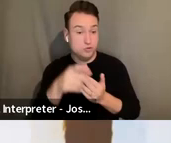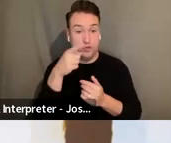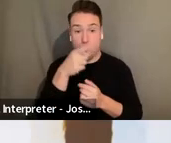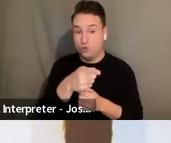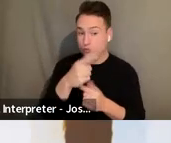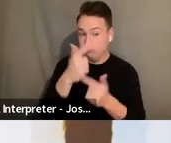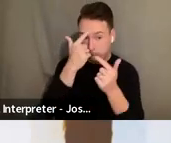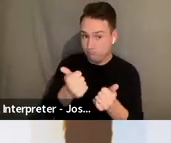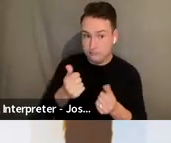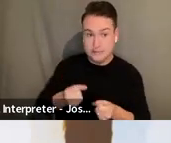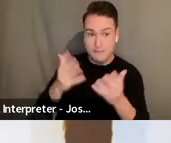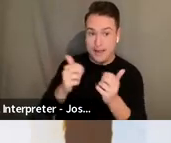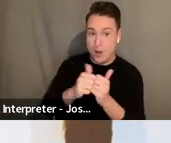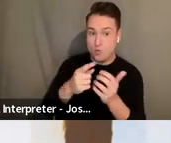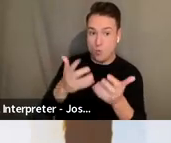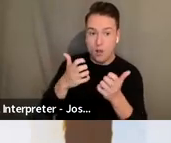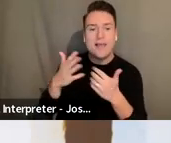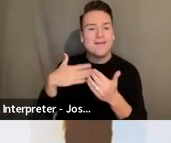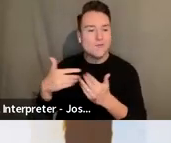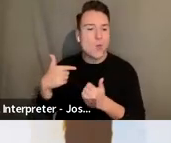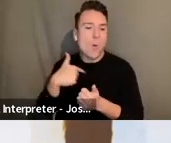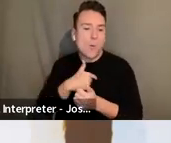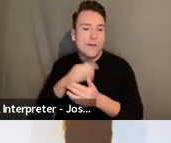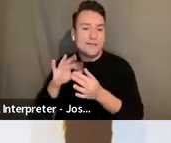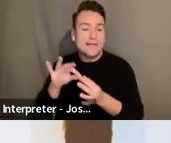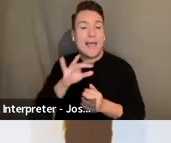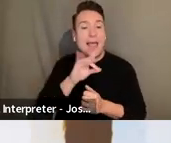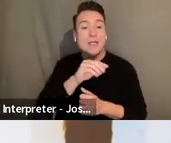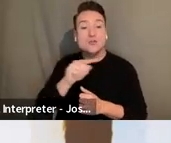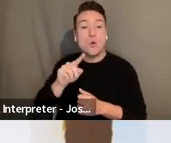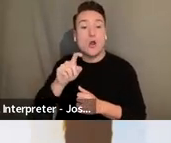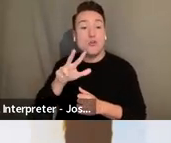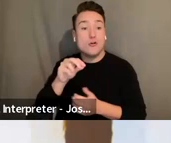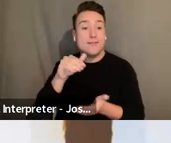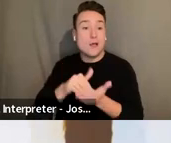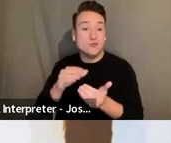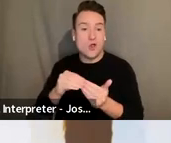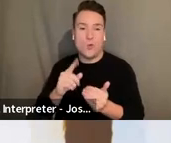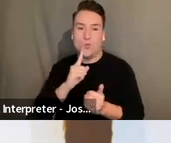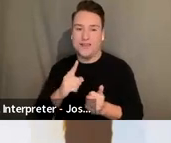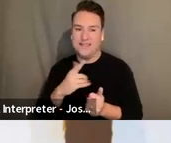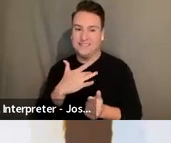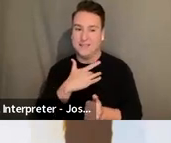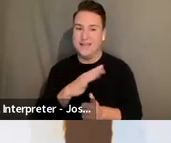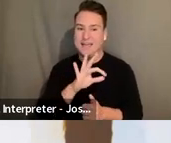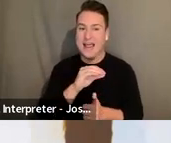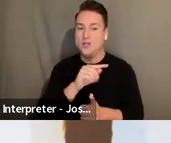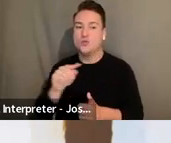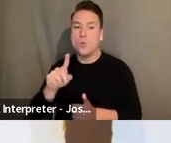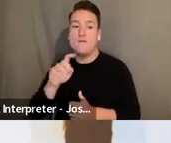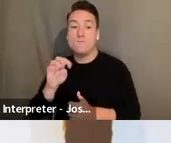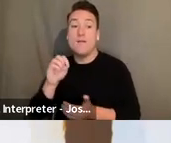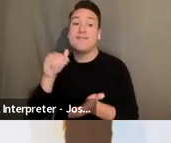fit. So in other words, even though we say the grant is $80,000 to $130,000, it's really more like $90,000 to $140,000.